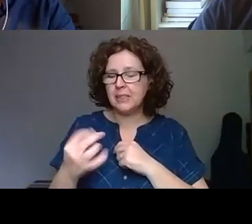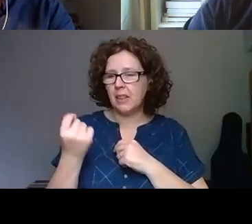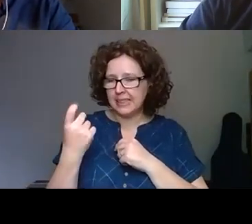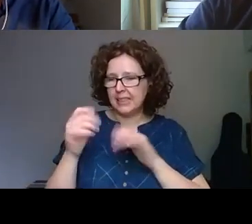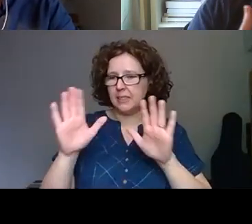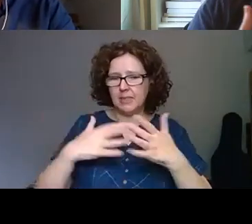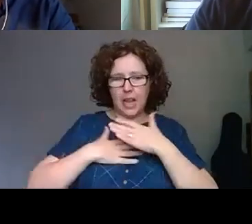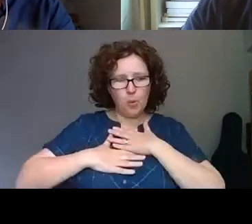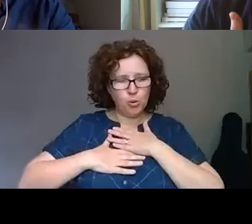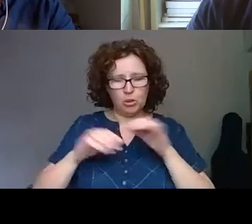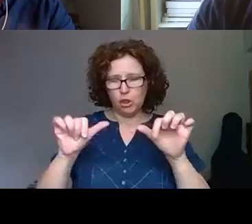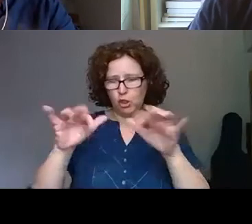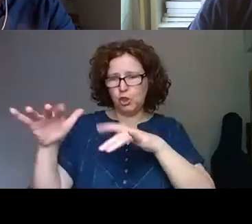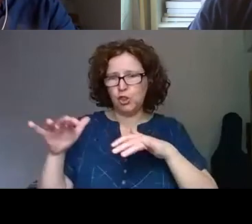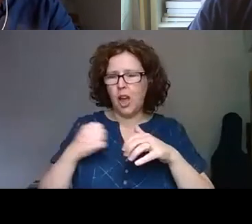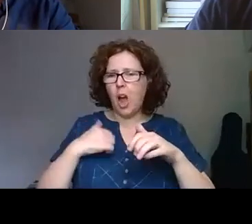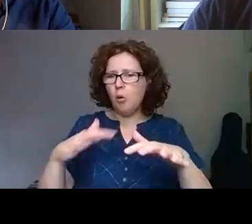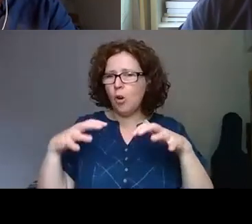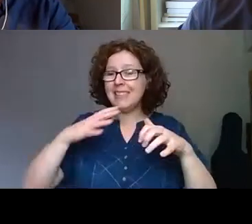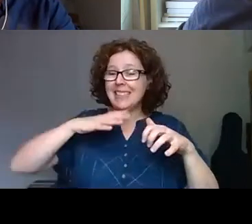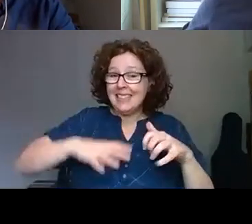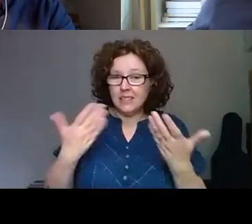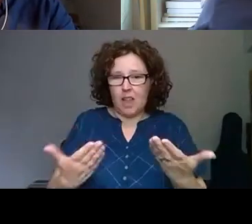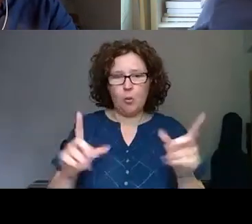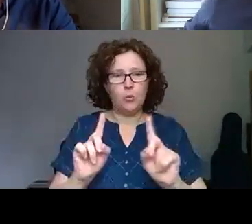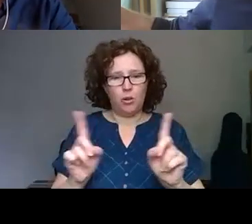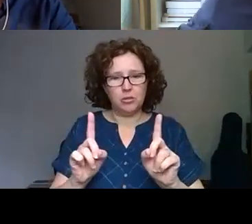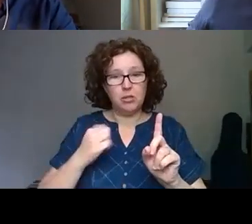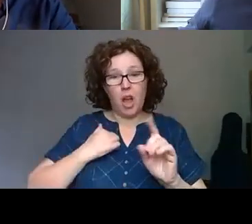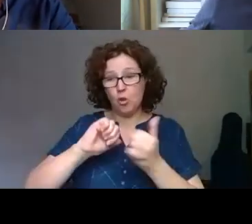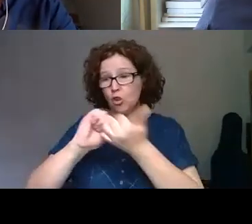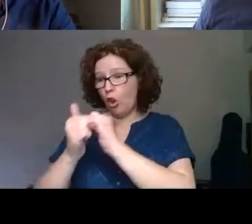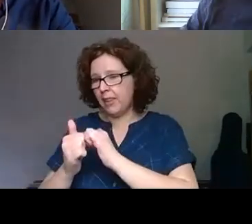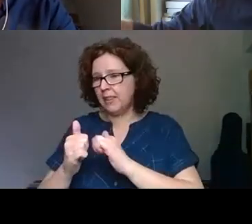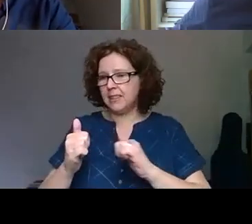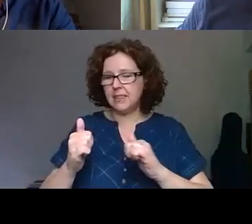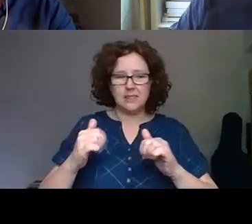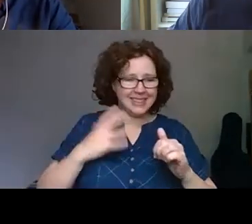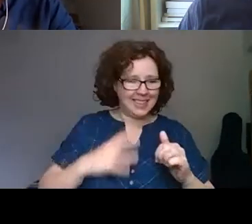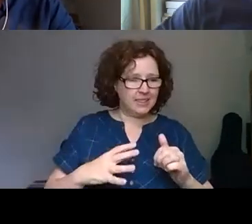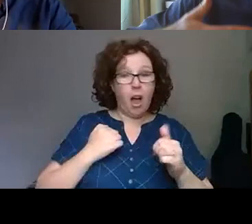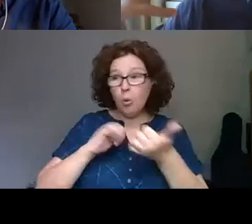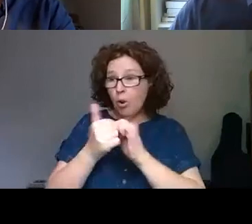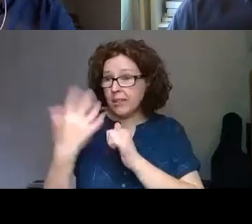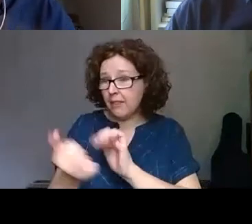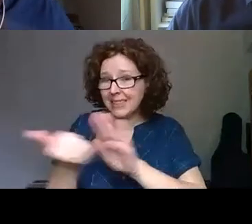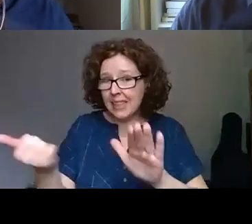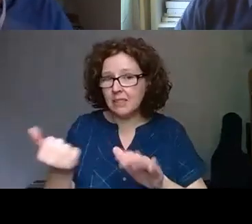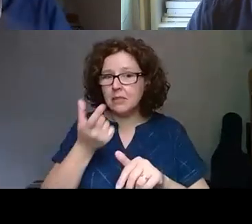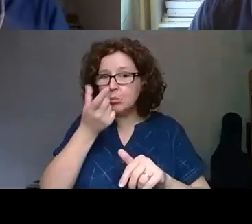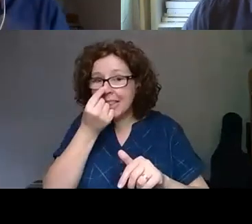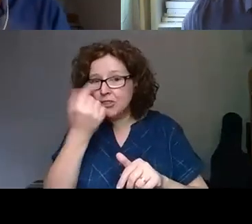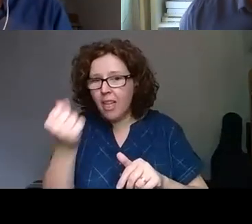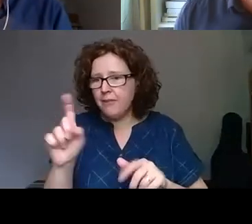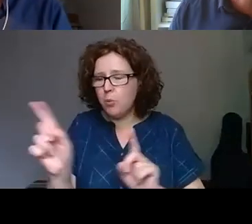of this. What do our audiences need right now, what do our colleagues and what skills and capabilities do our colleagues have and the potential they